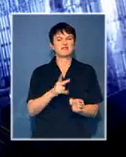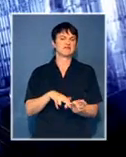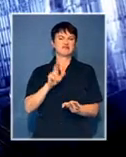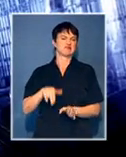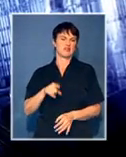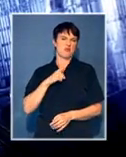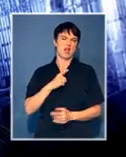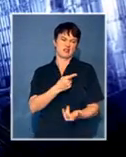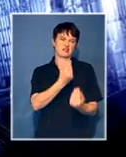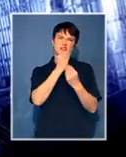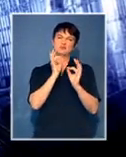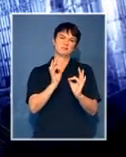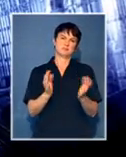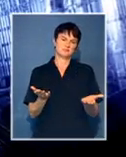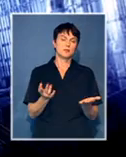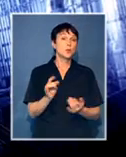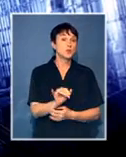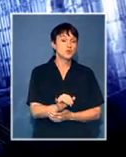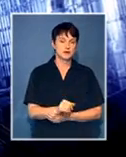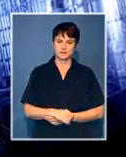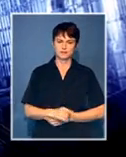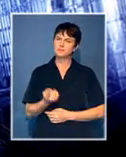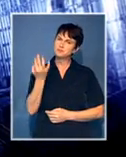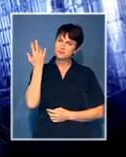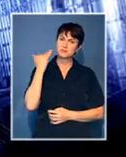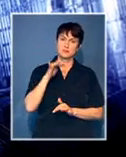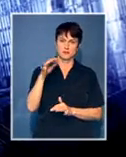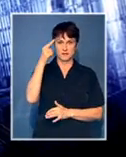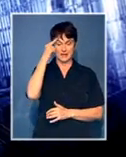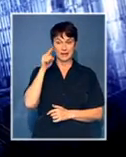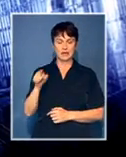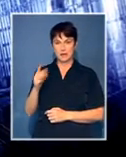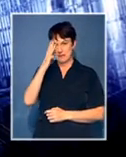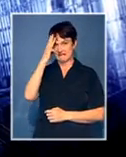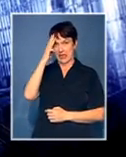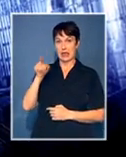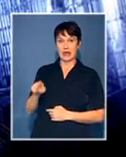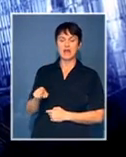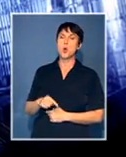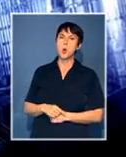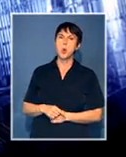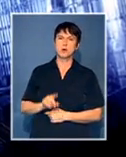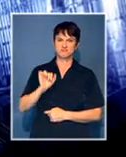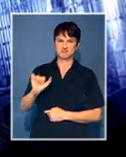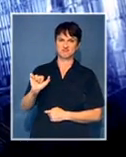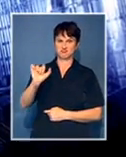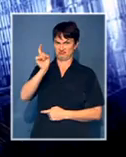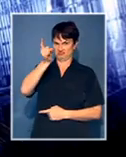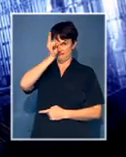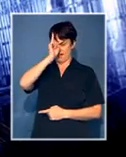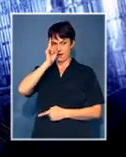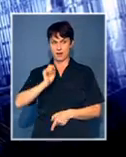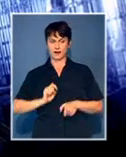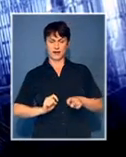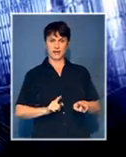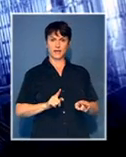No, at the moment, they are now starting. You know, historically, there was a perception that Mafigian is for blacks and Parch was for whites. So